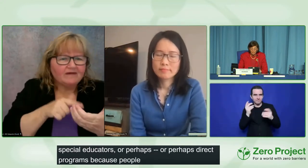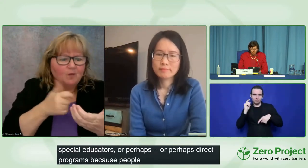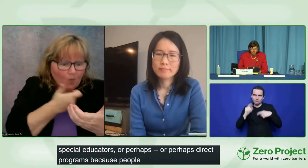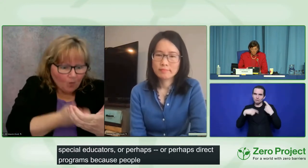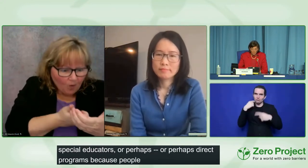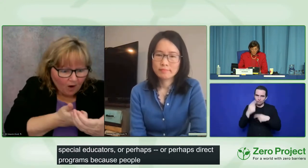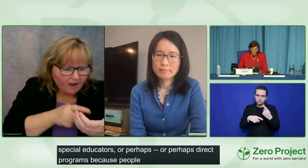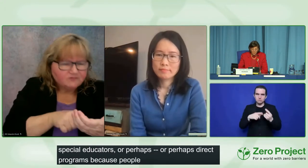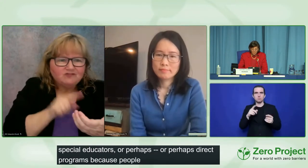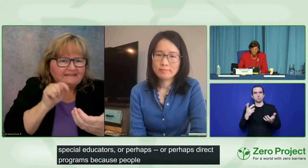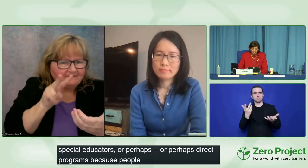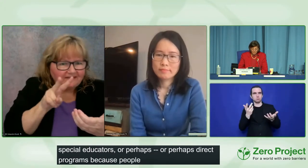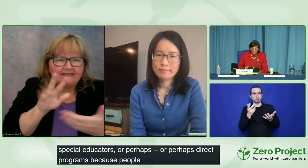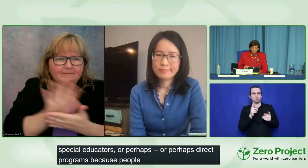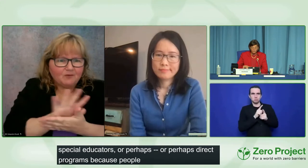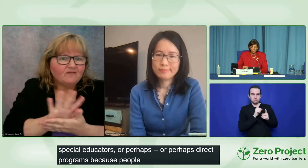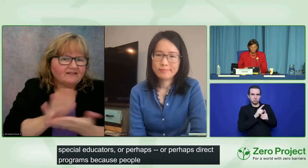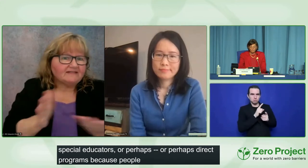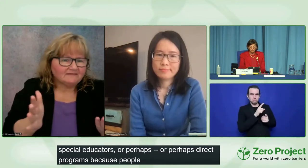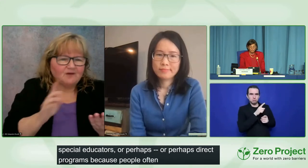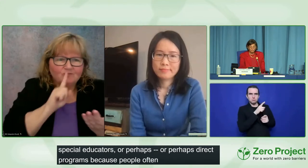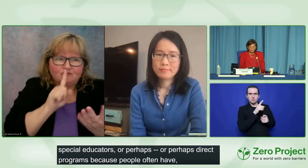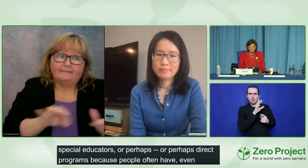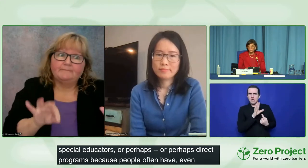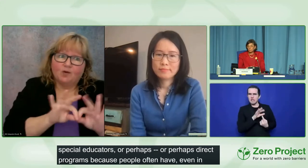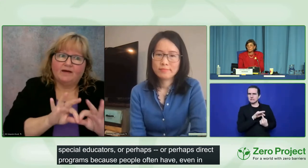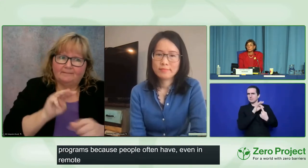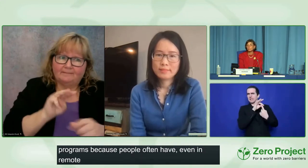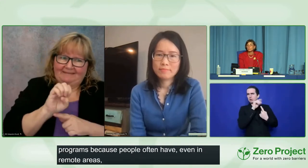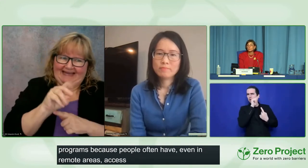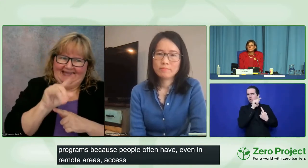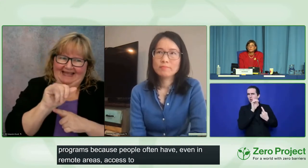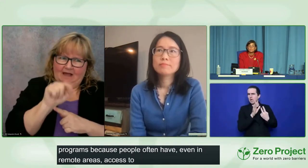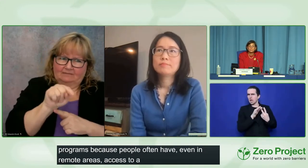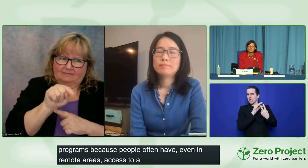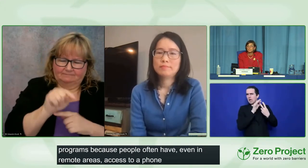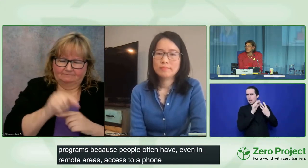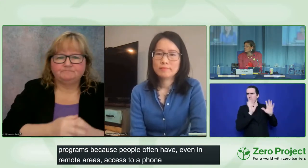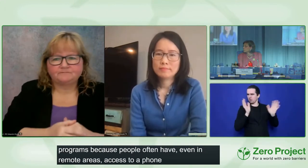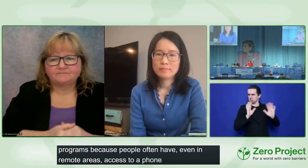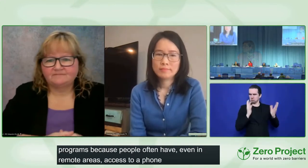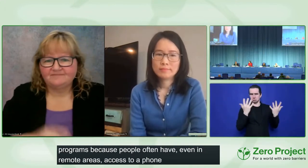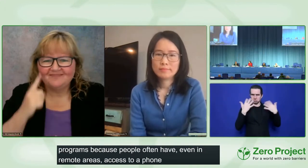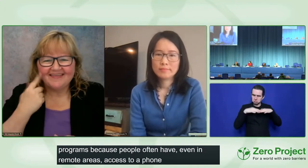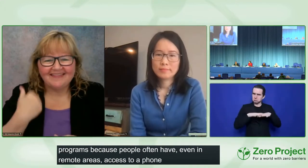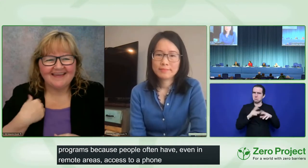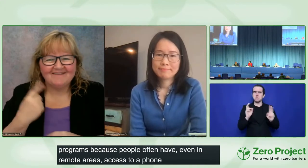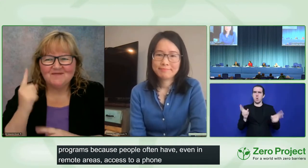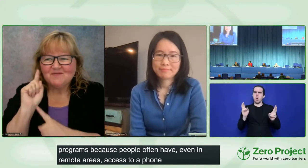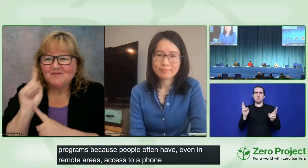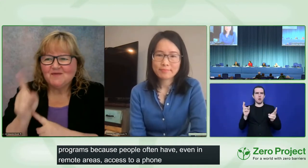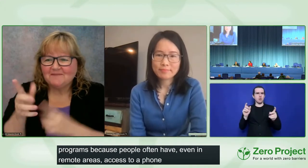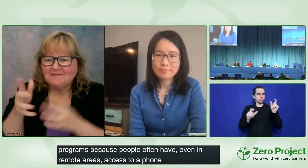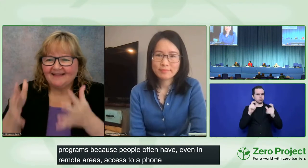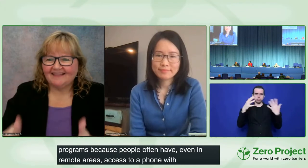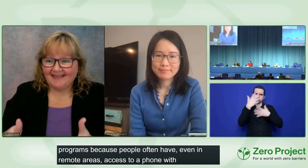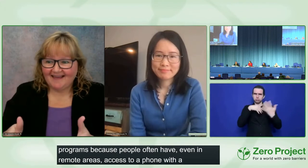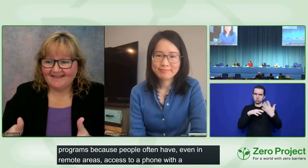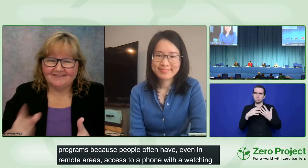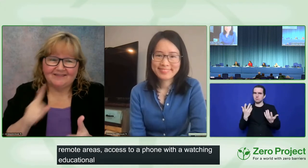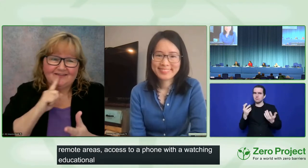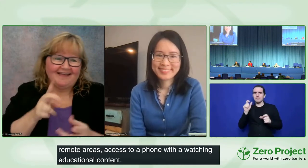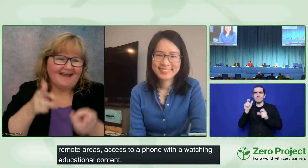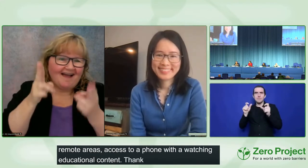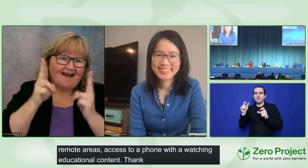content. Thank you. Excellent. And I know we have just about one minute left. And we're just honored to have this